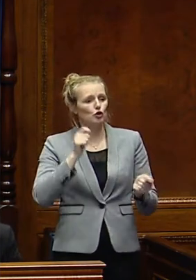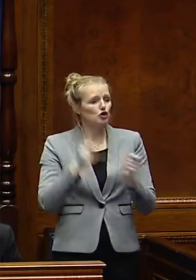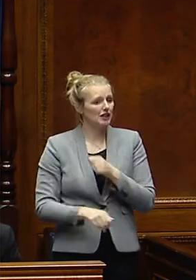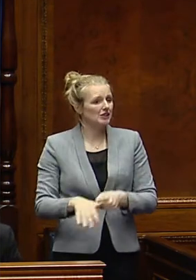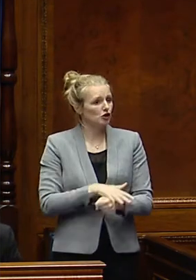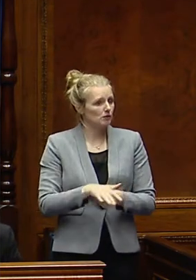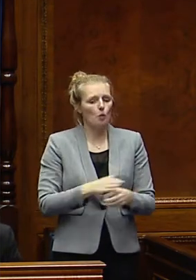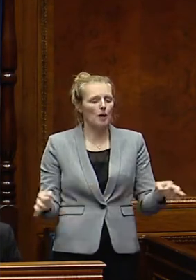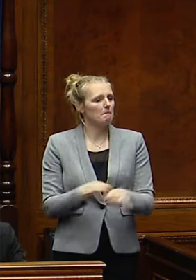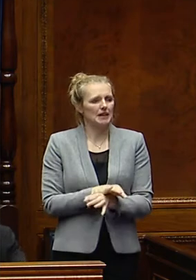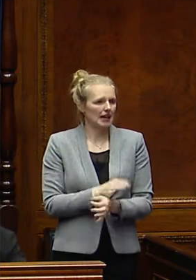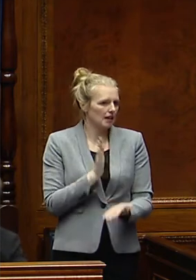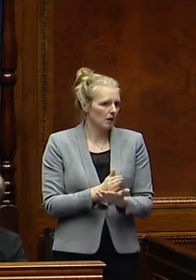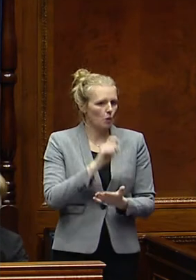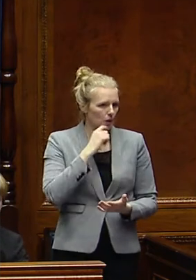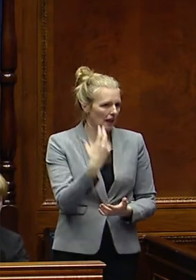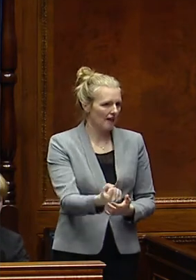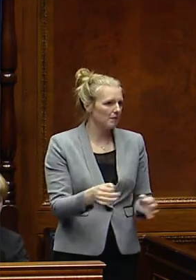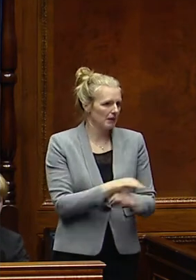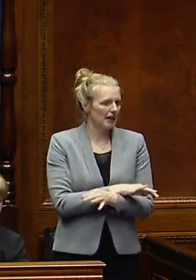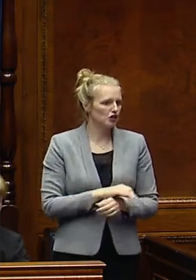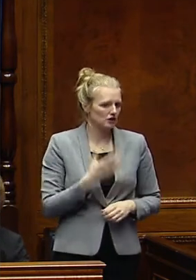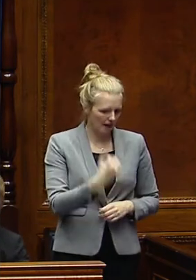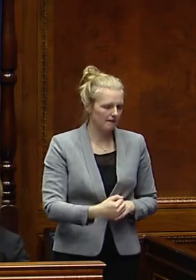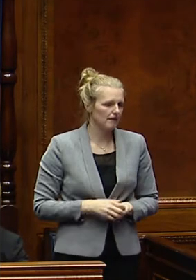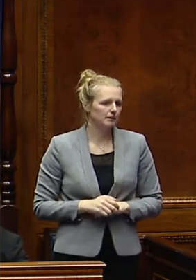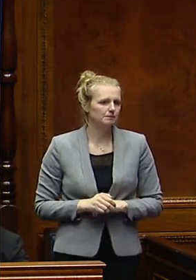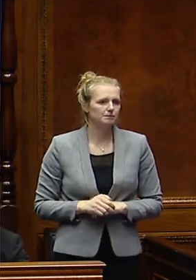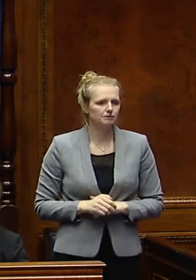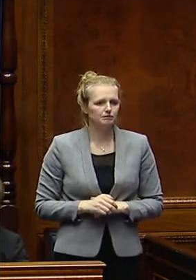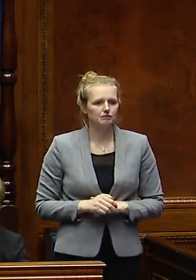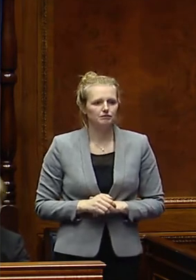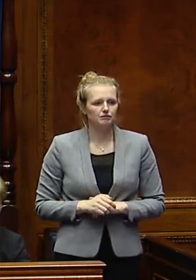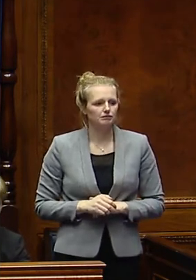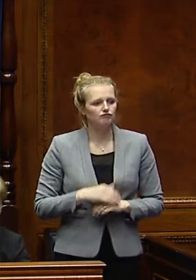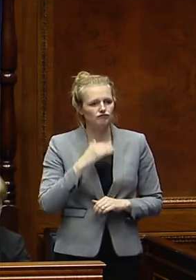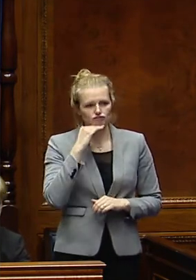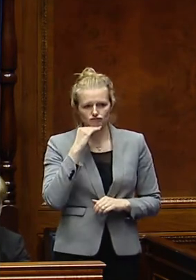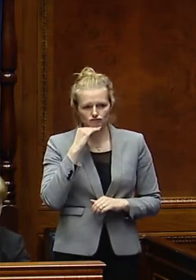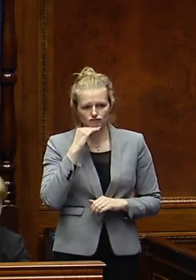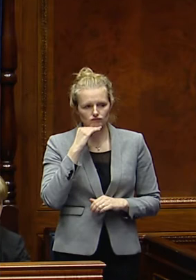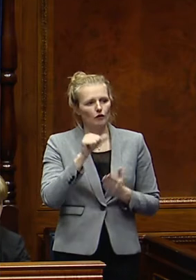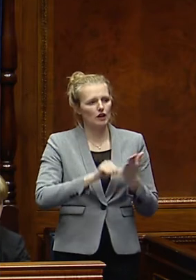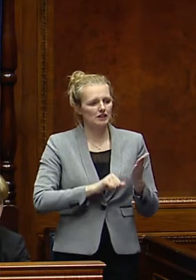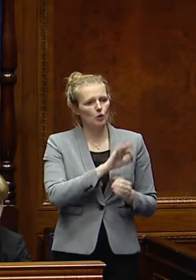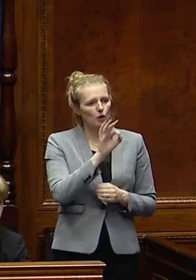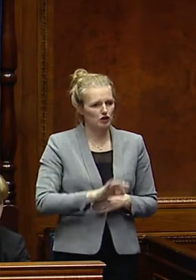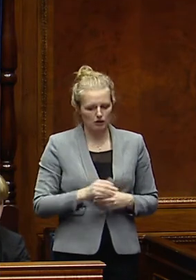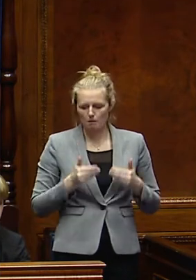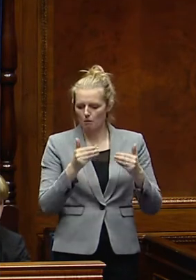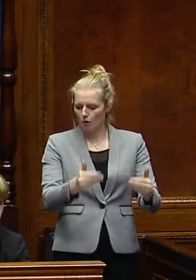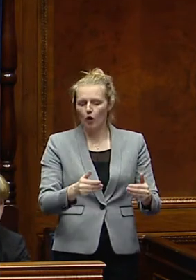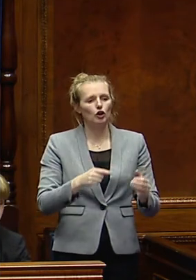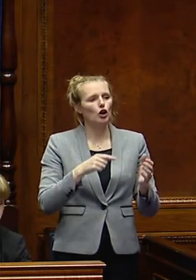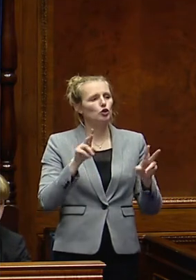mitigated for within the new proposals going forward. That ends the period for a list of questions. will now move on to